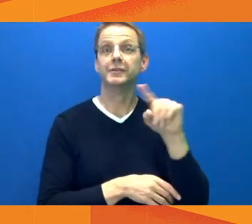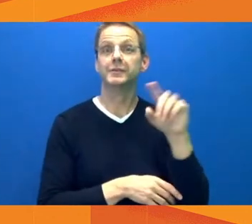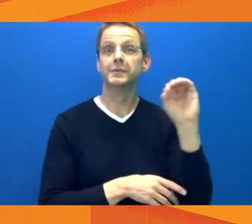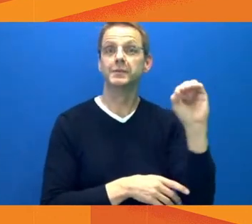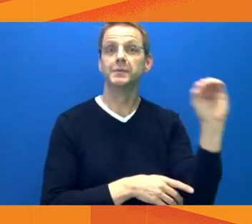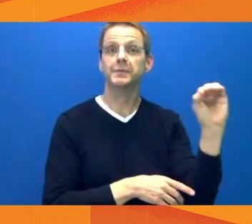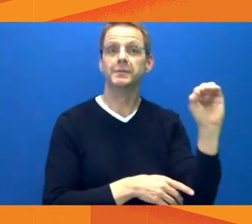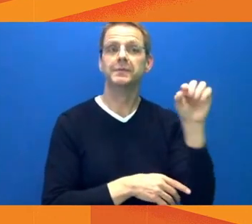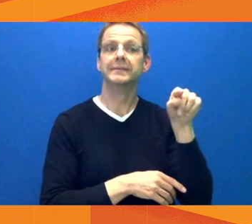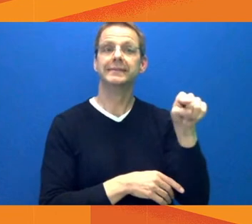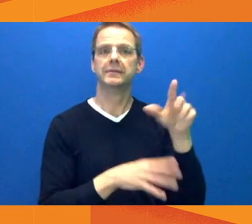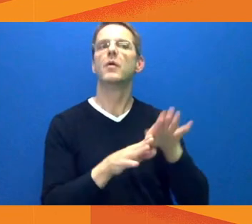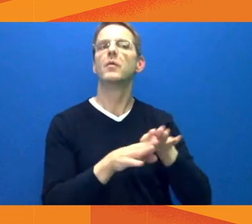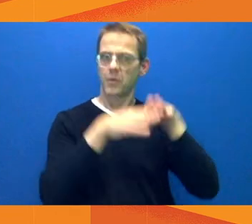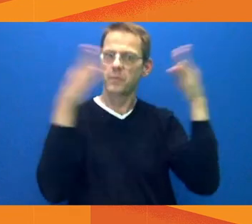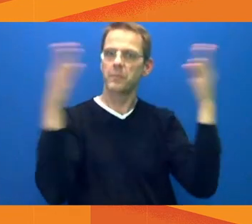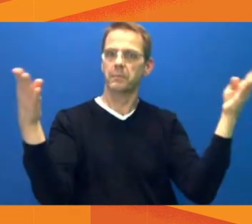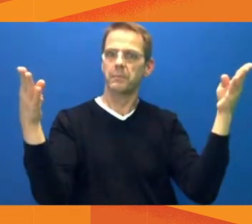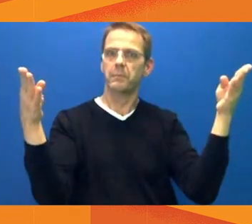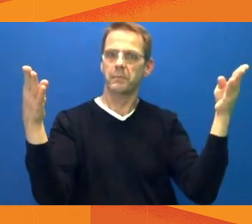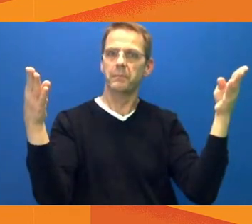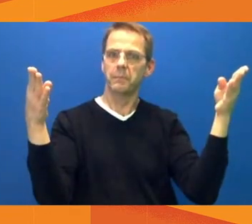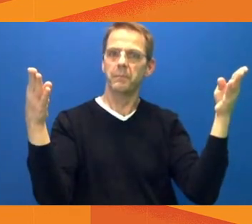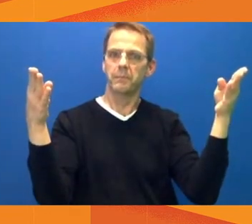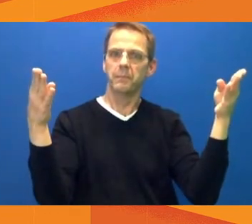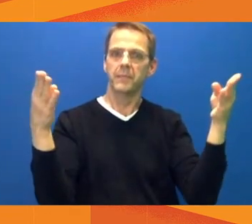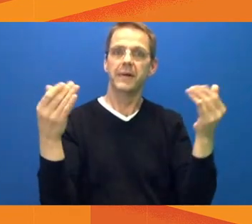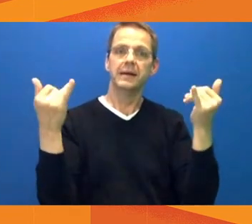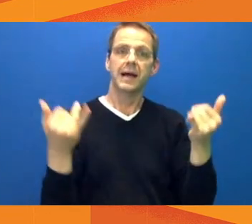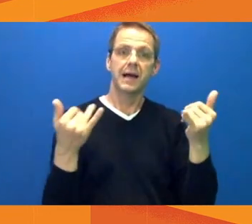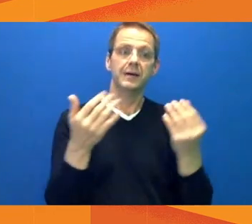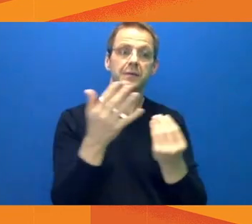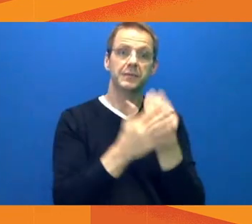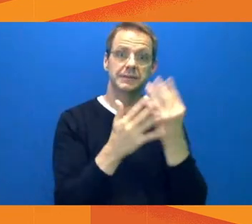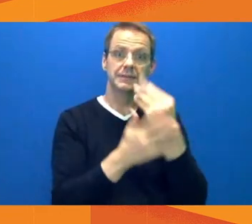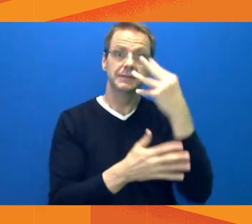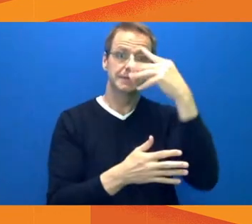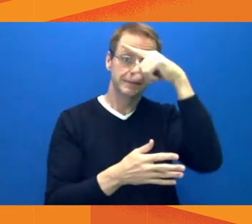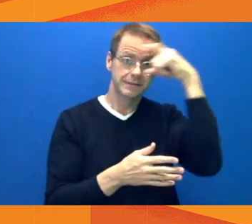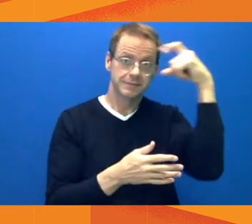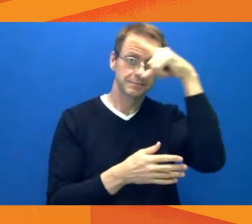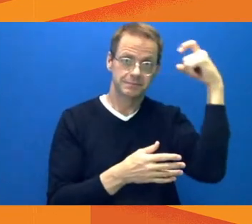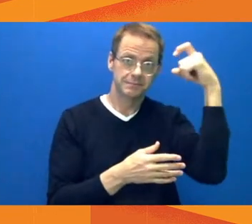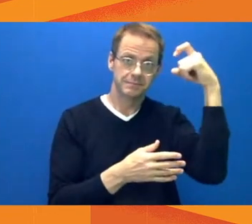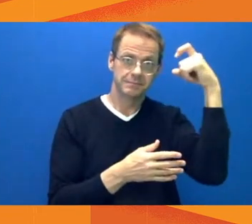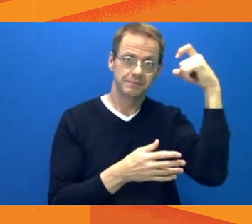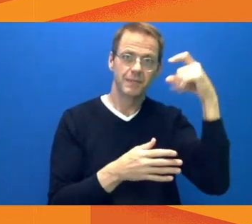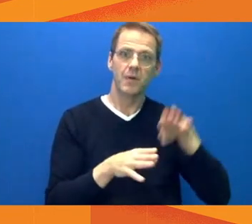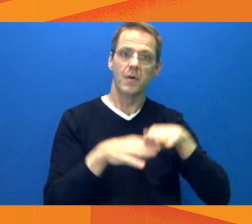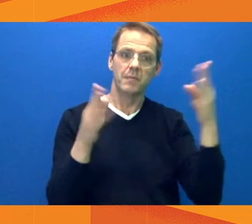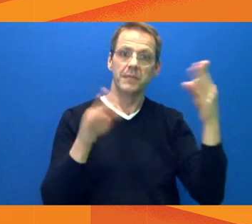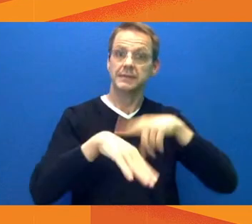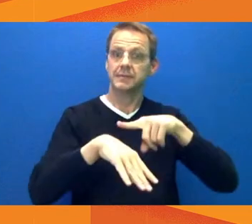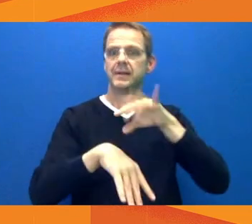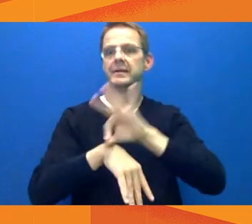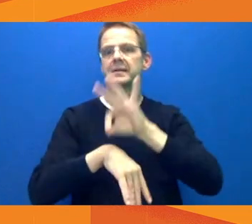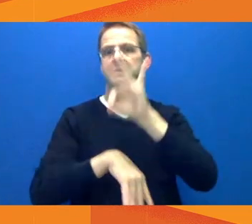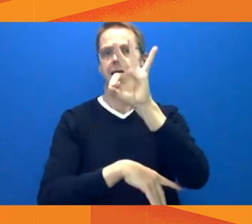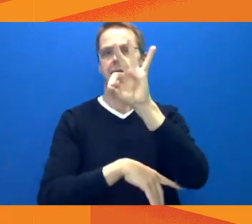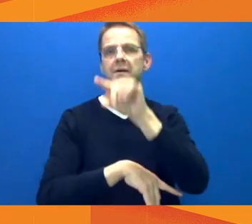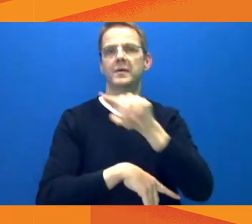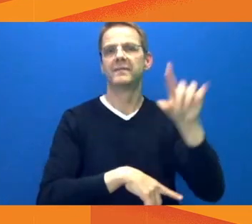open from 9am to 5pm. We have opened the Victoria Driving Range and all three city-operated golf courses at Rundle,